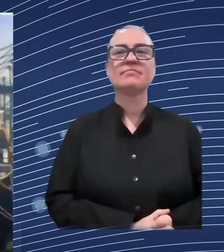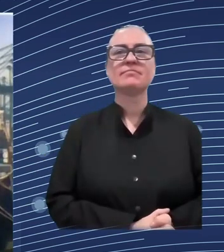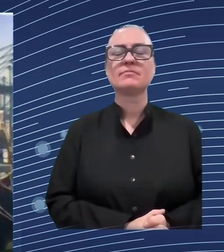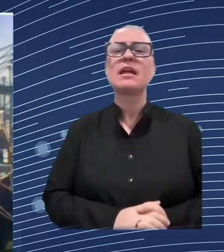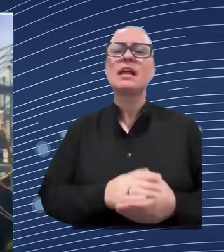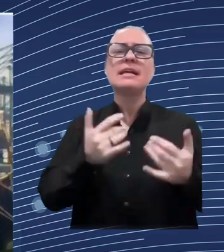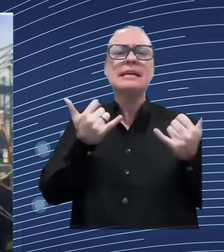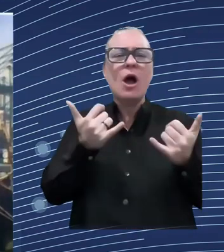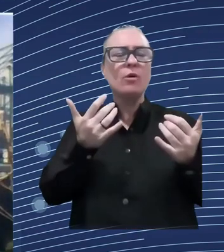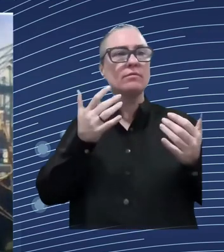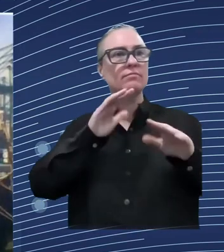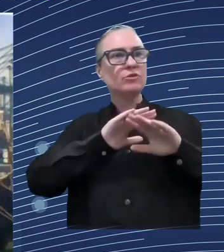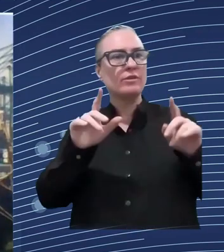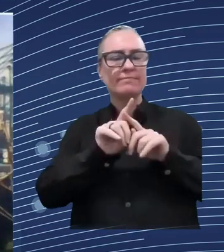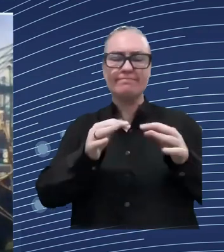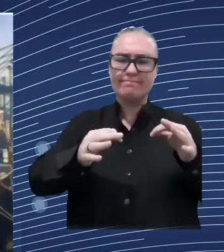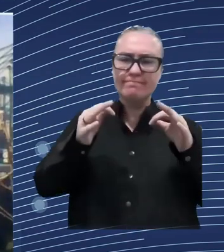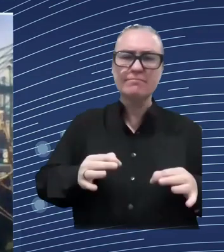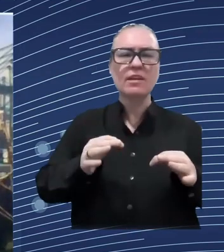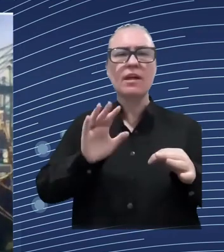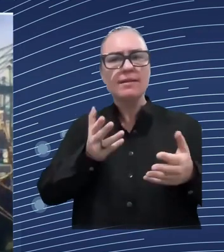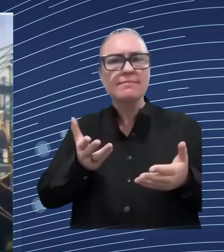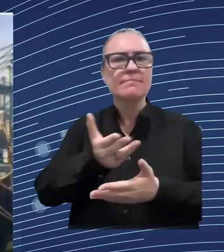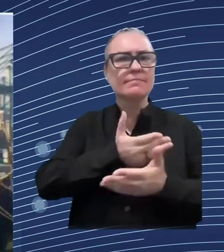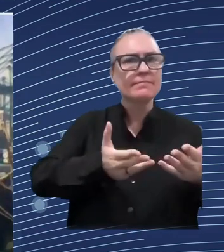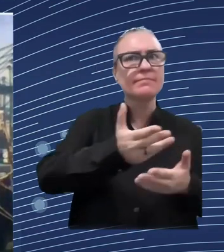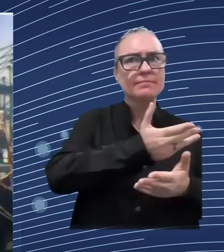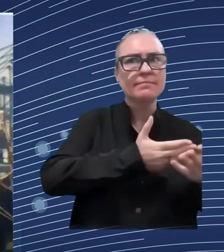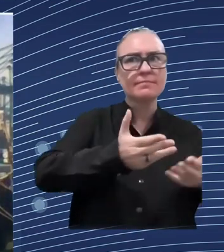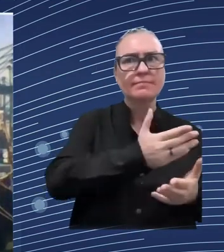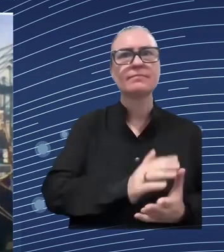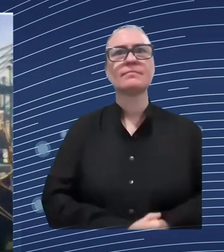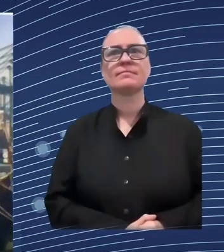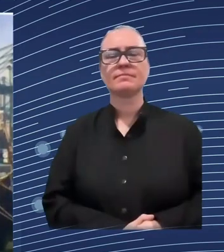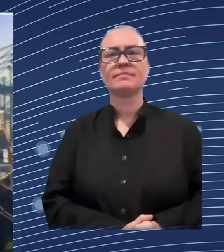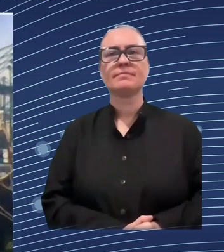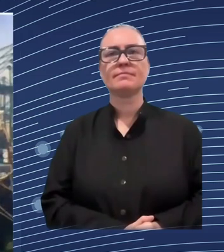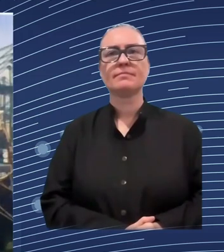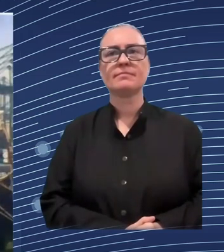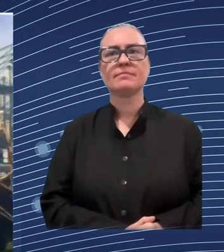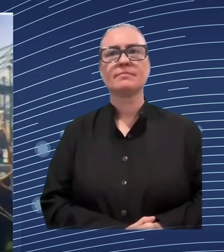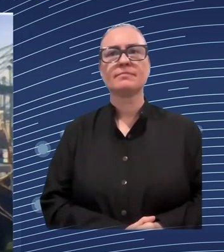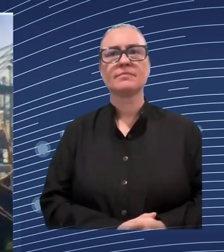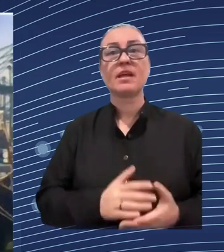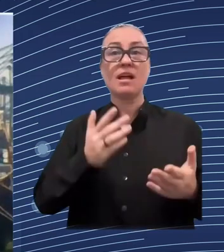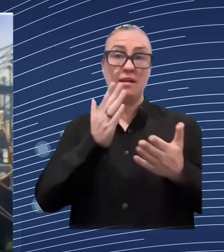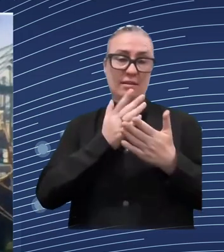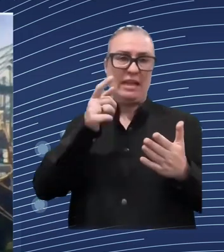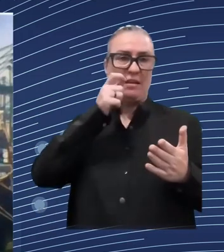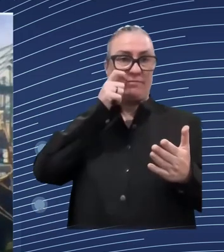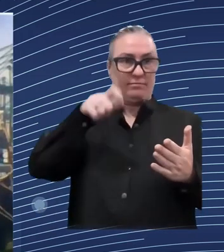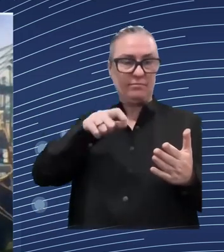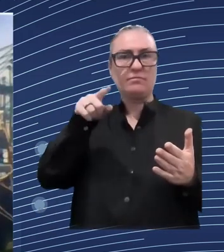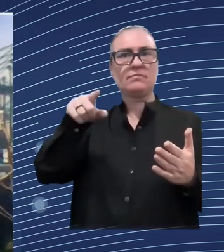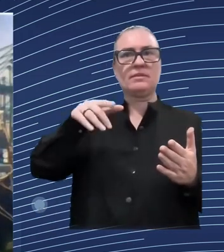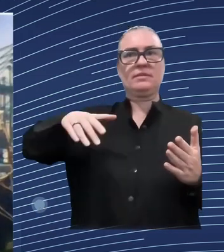the ukraine facility has not yet um been it's a proposal from the european commission we are hoping very much